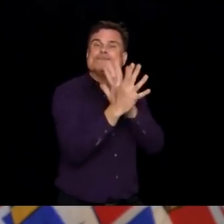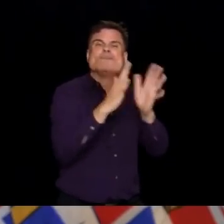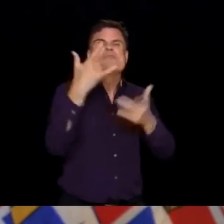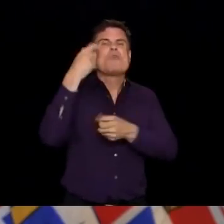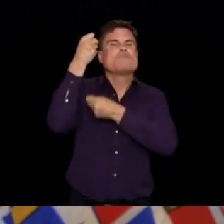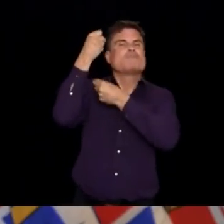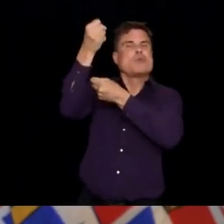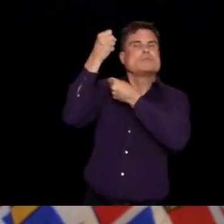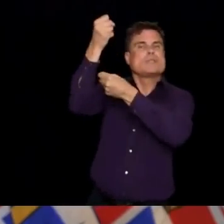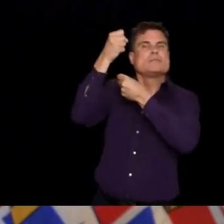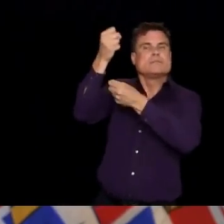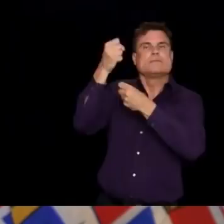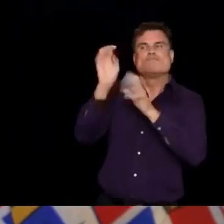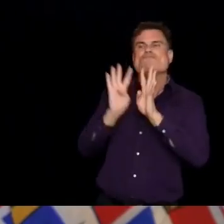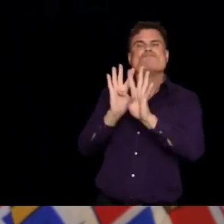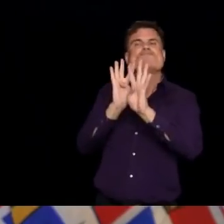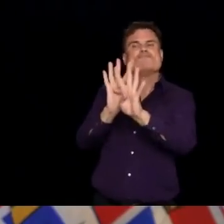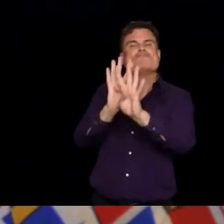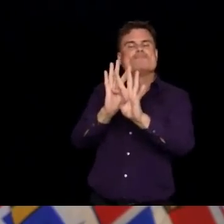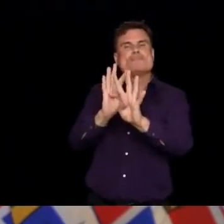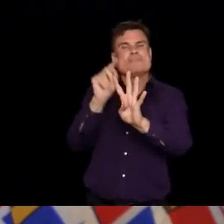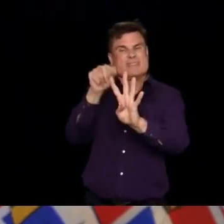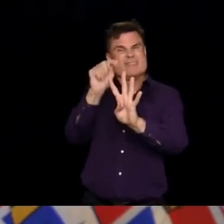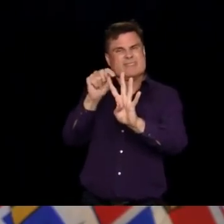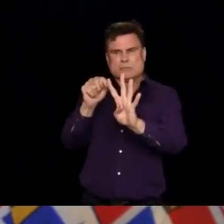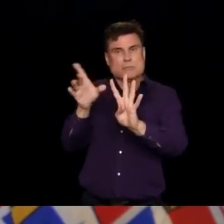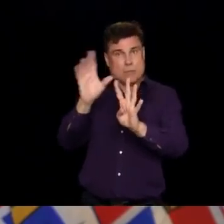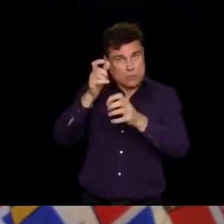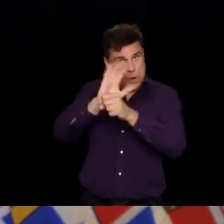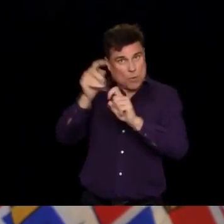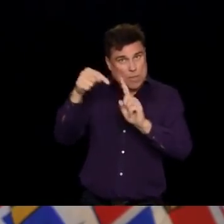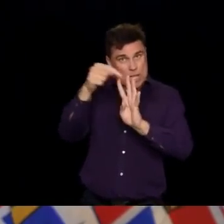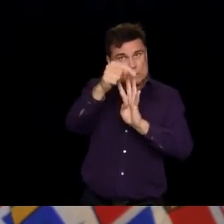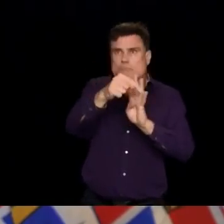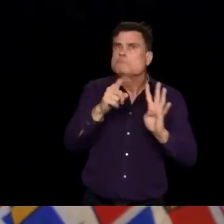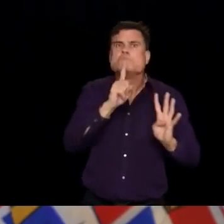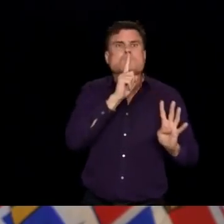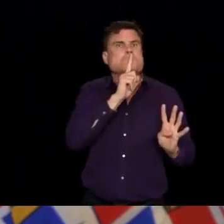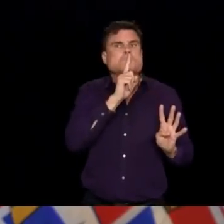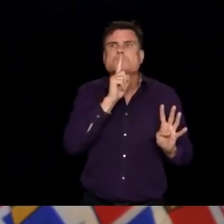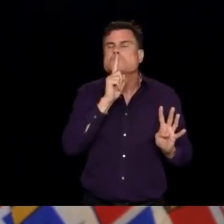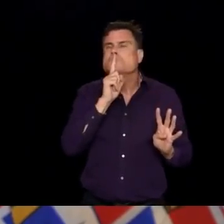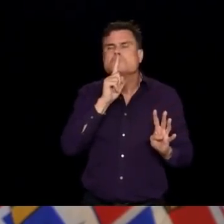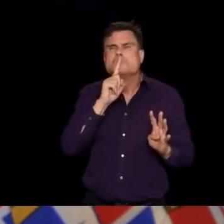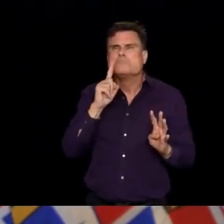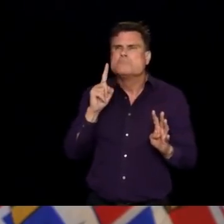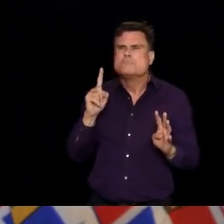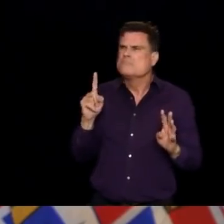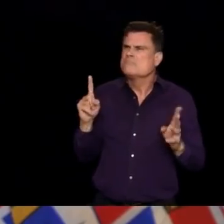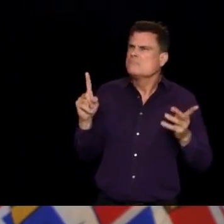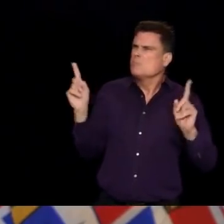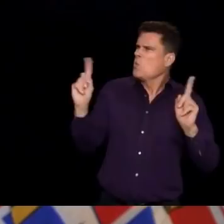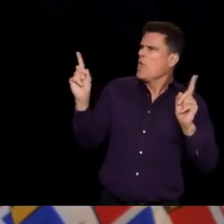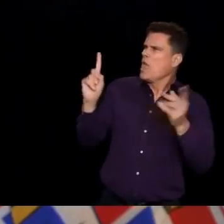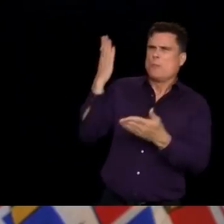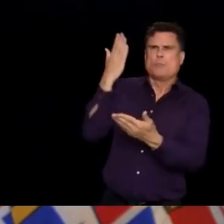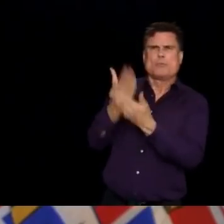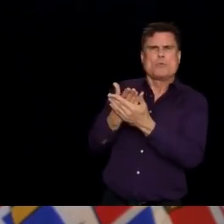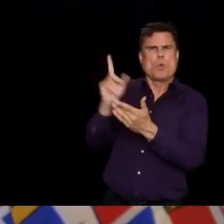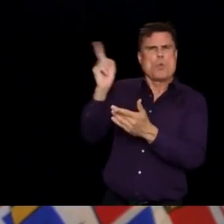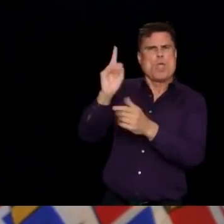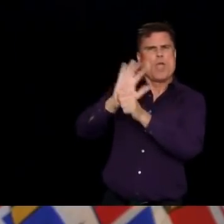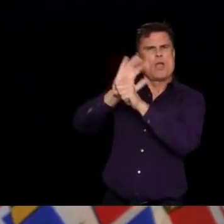people who have COVID-19 and them having acquired it at one of these public protests.